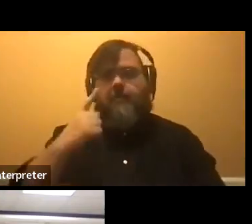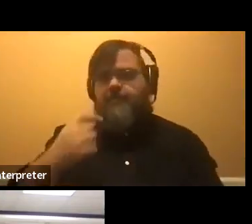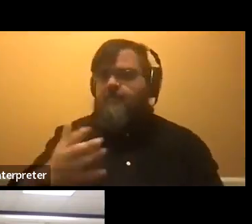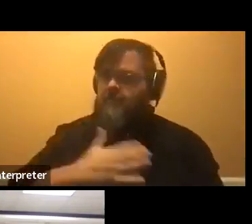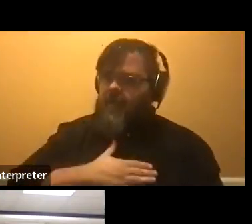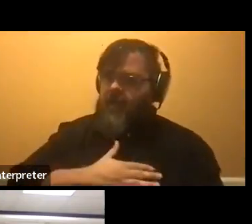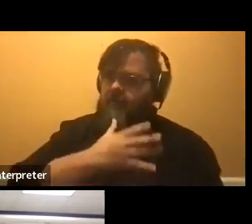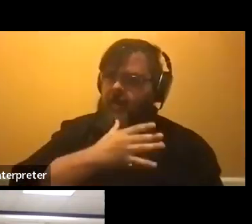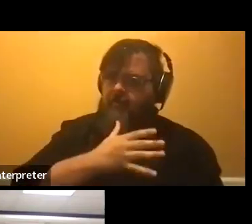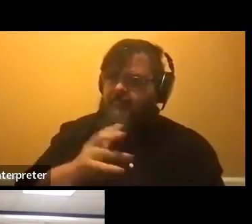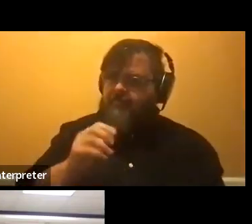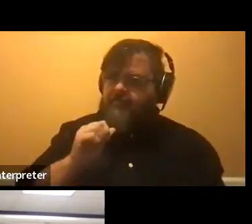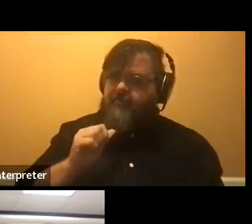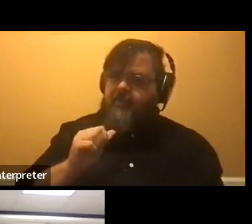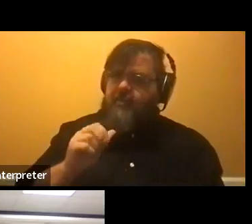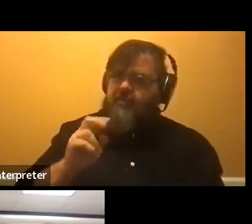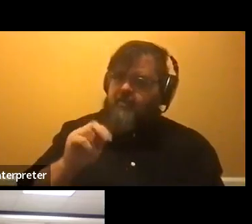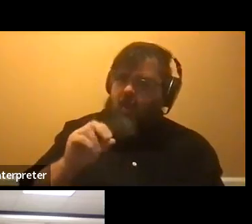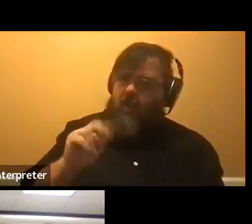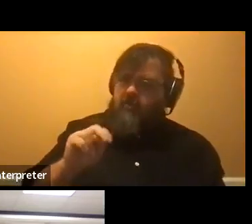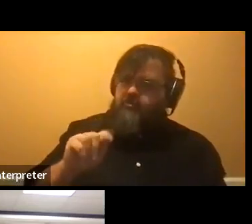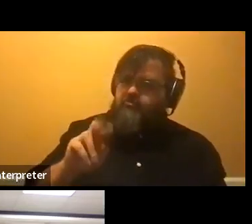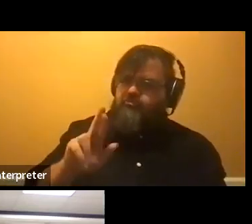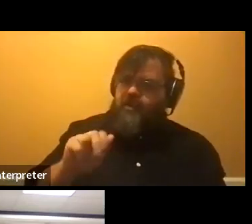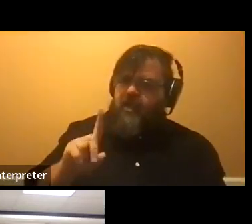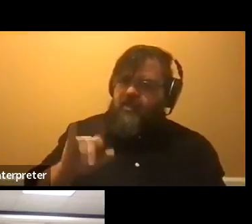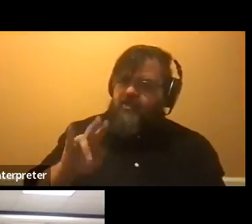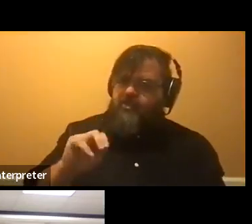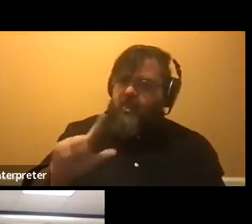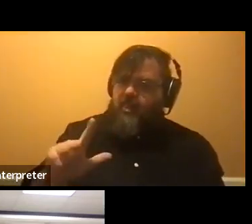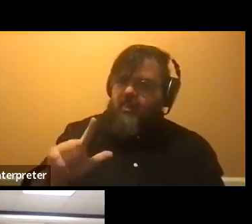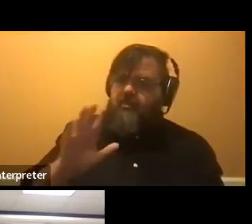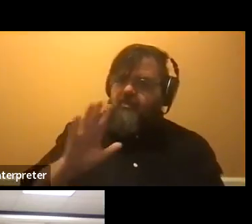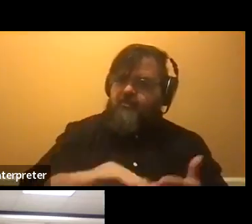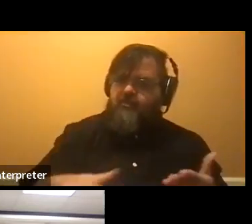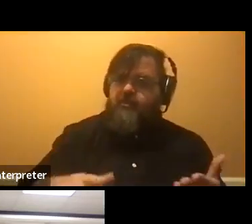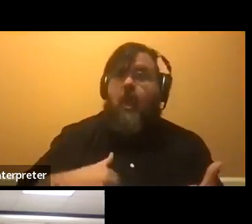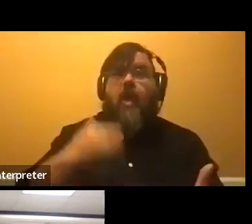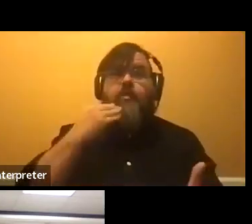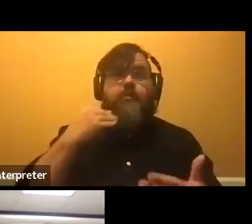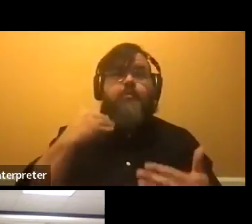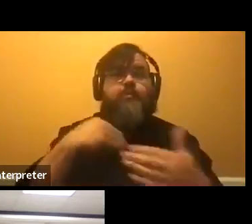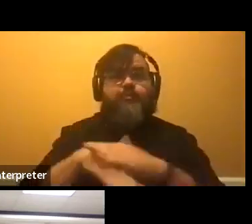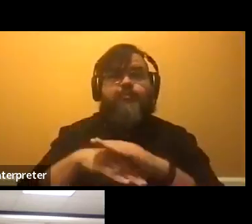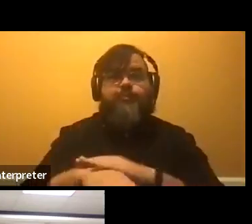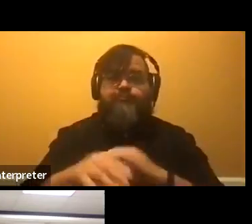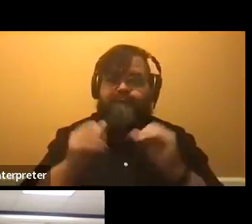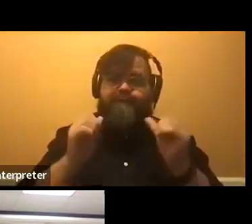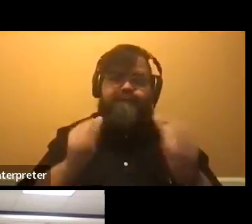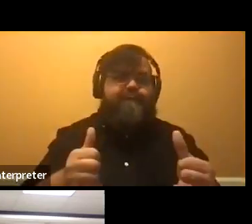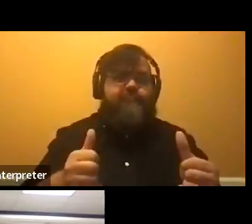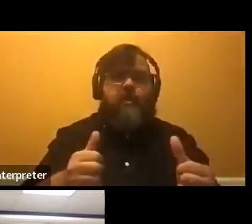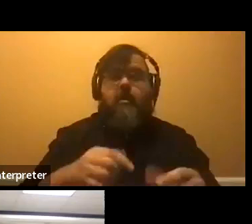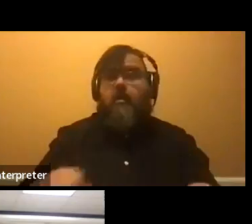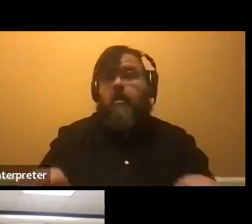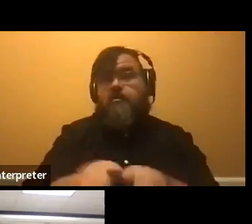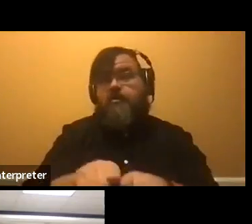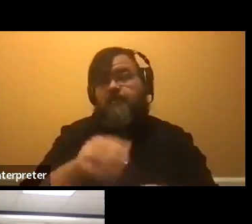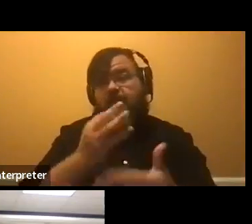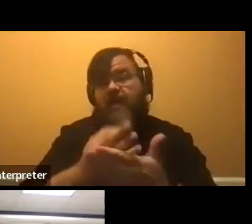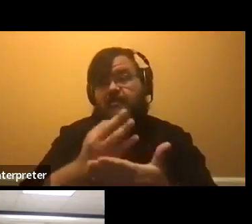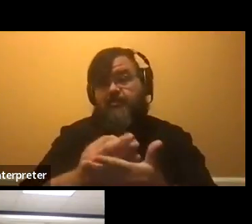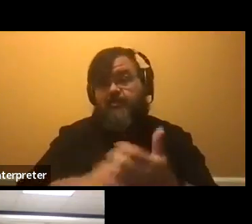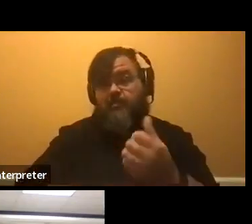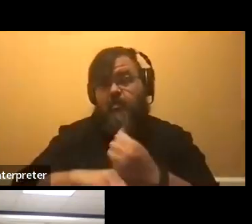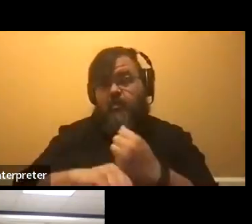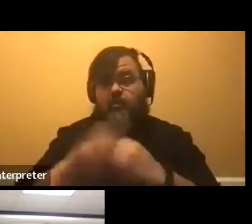student. She had me, um, when she went to college. So I knew they were really accommodating. I also got financial support. So I'll also be graduating debt